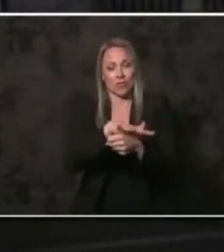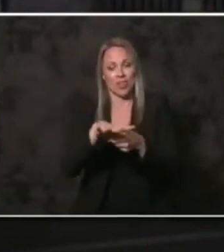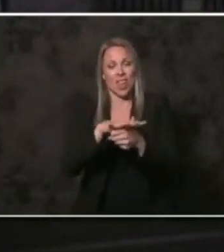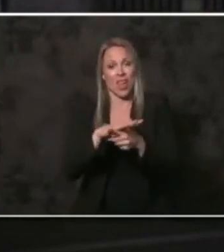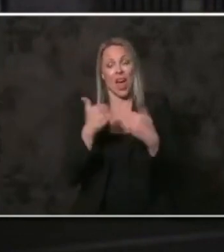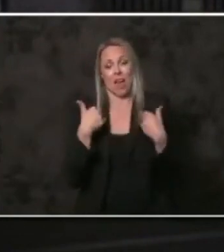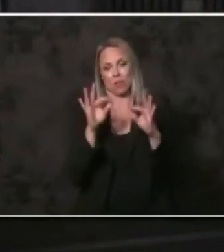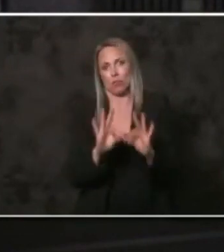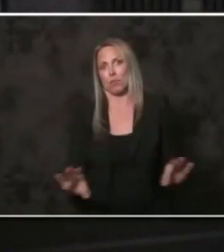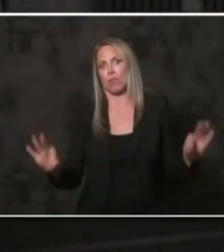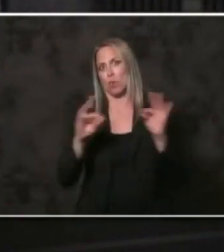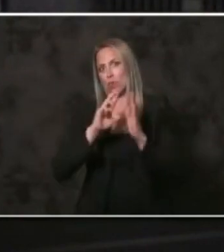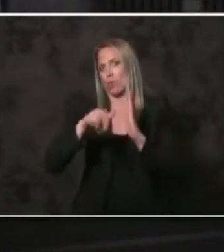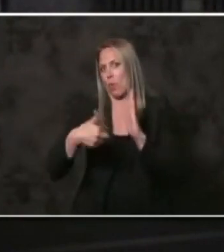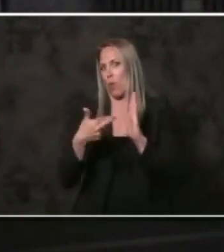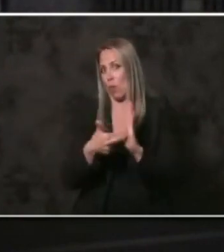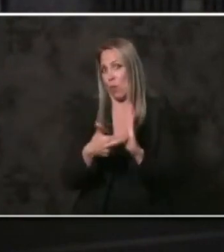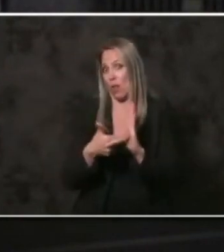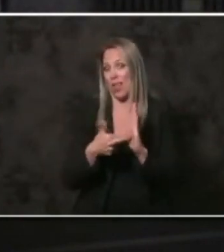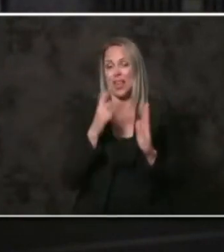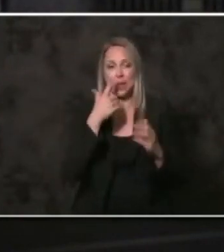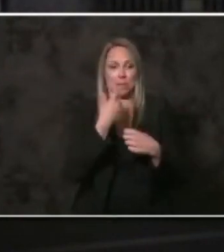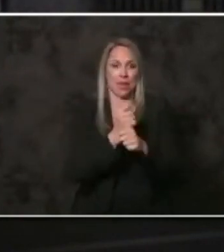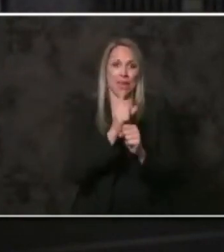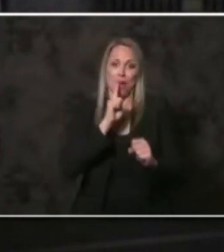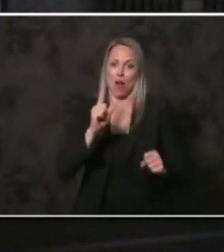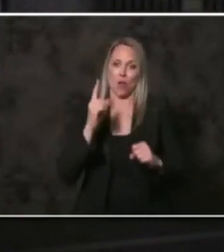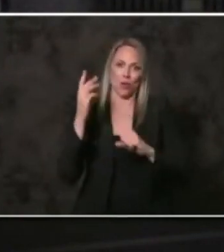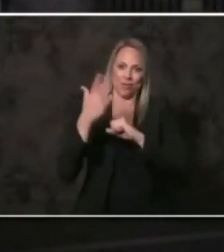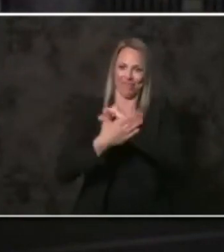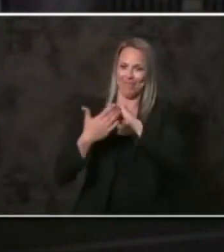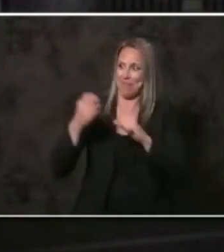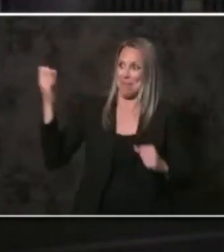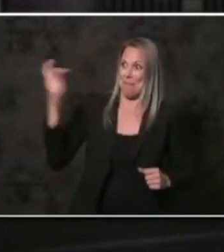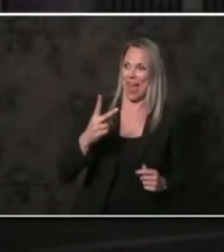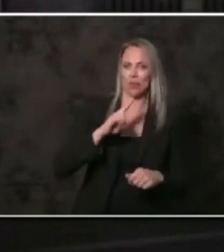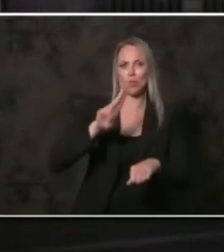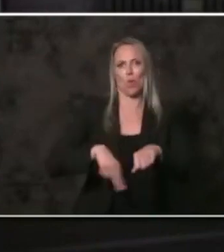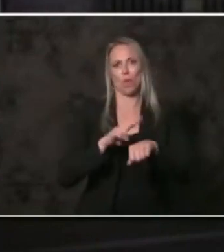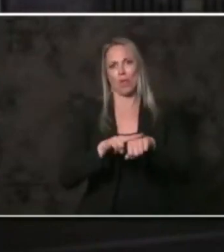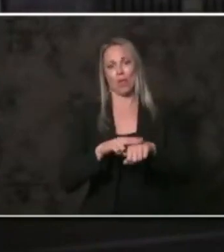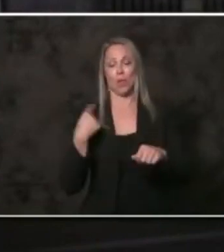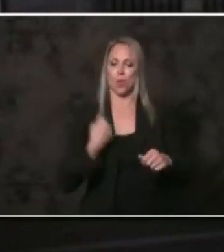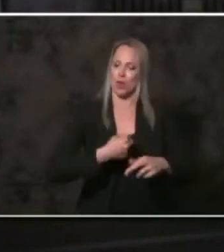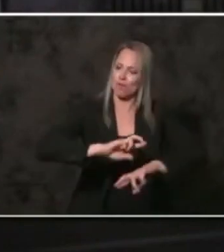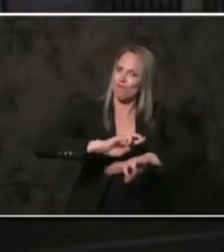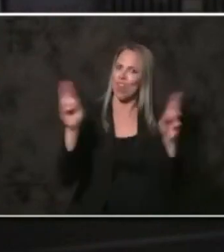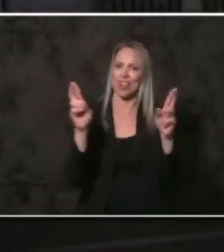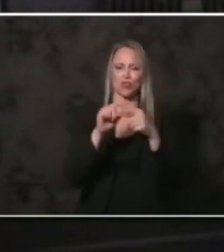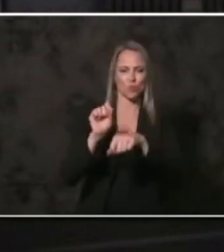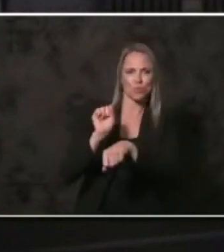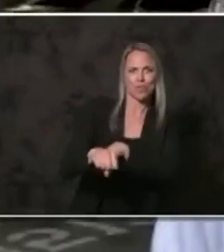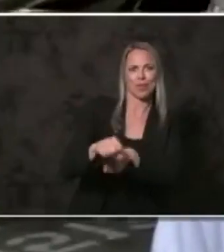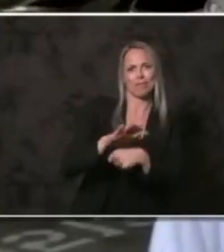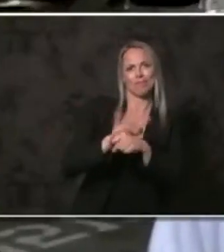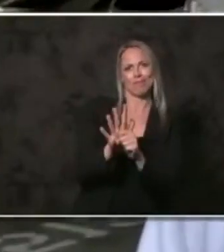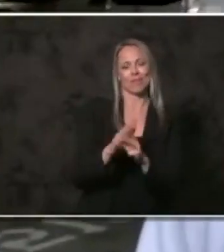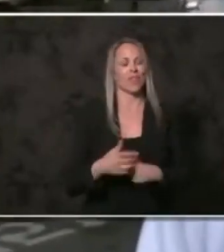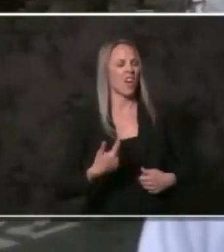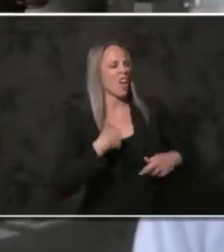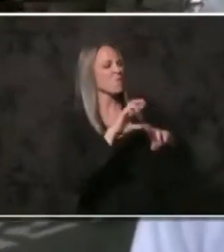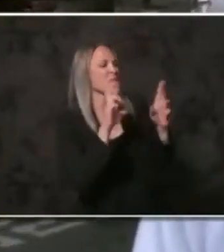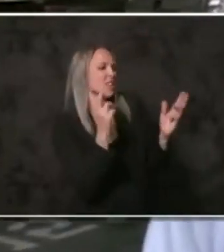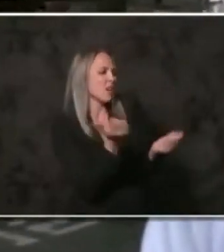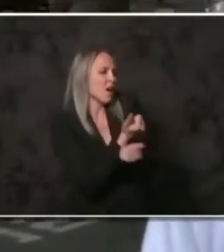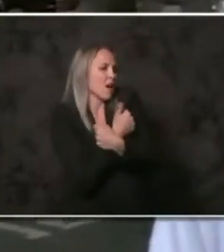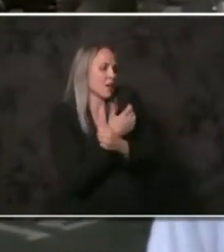significant role in getting our region back to normal. We are ready to beat COVID-19. I'm ready to